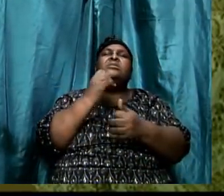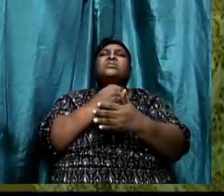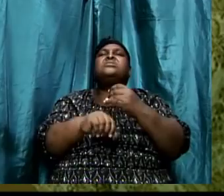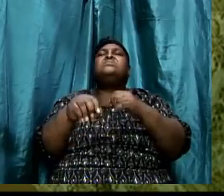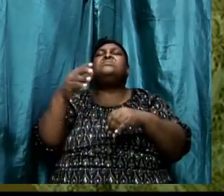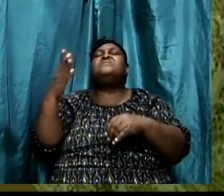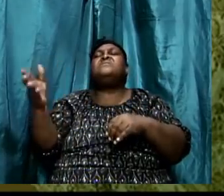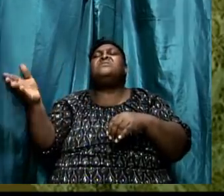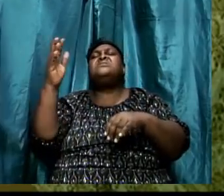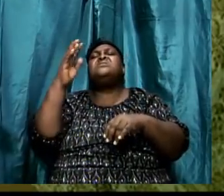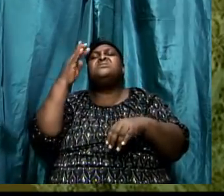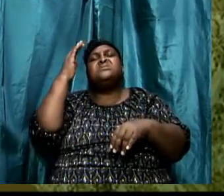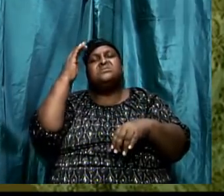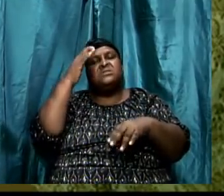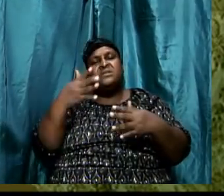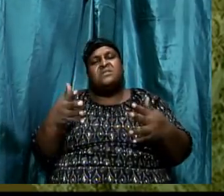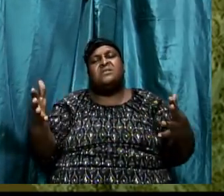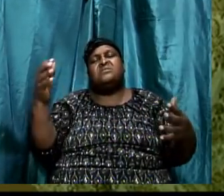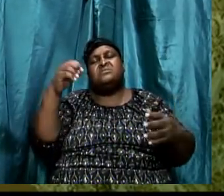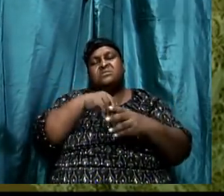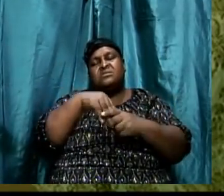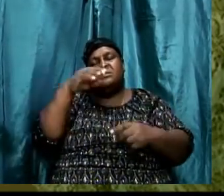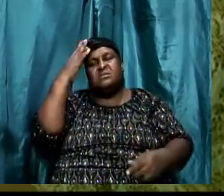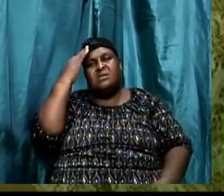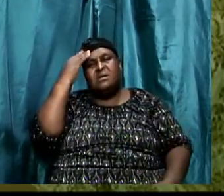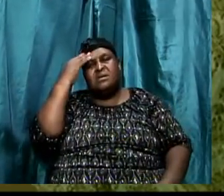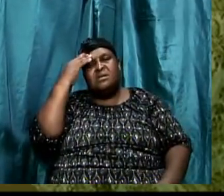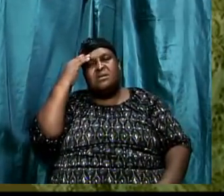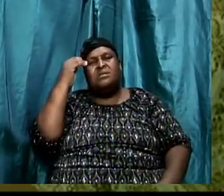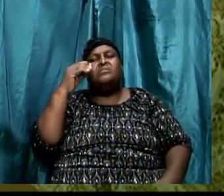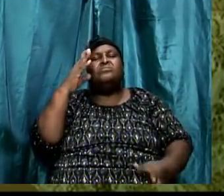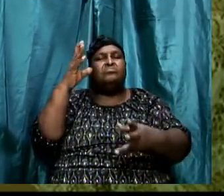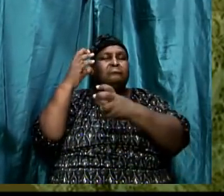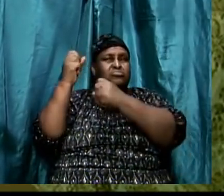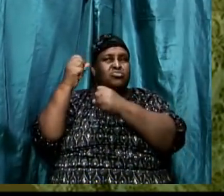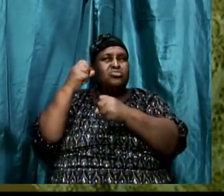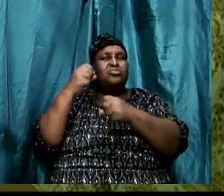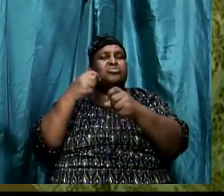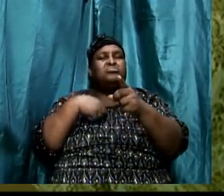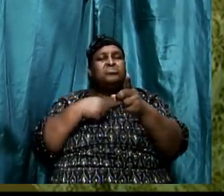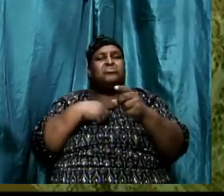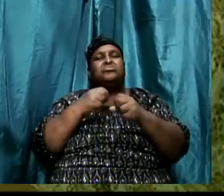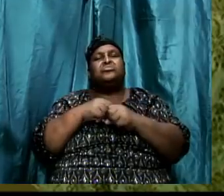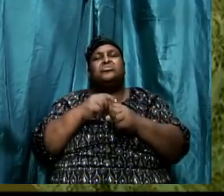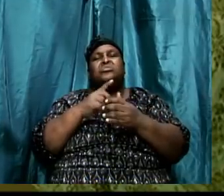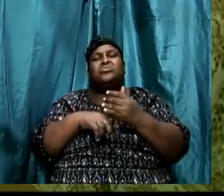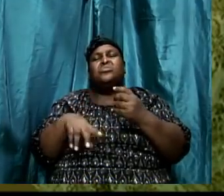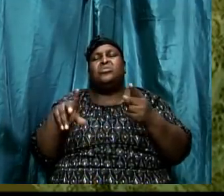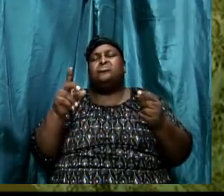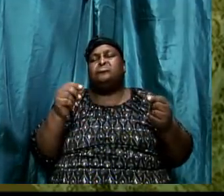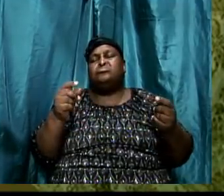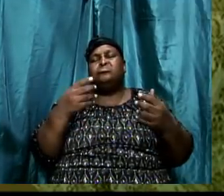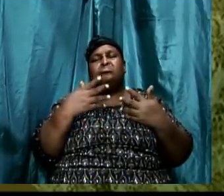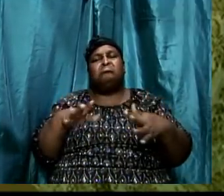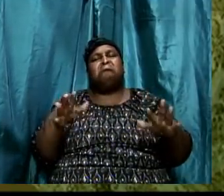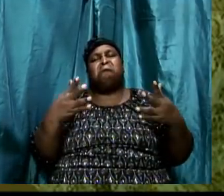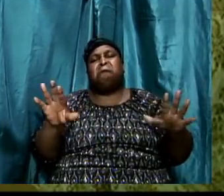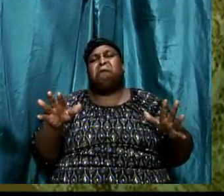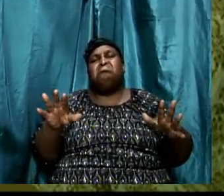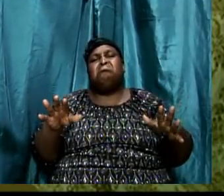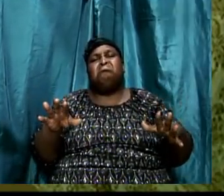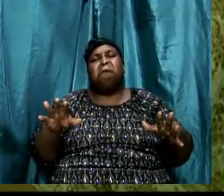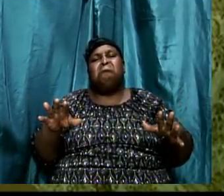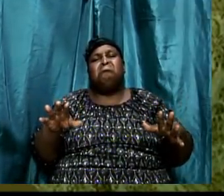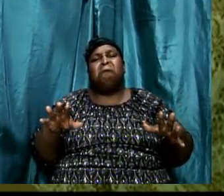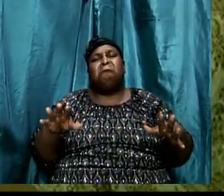I know it was a handful in a sense, but trust me, what we have done was scrape the surface. There's a course that we do in